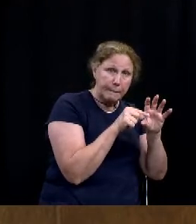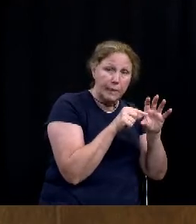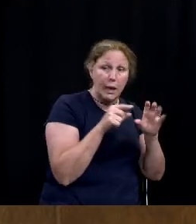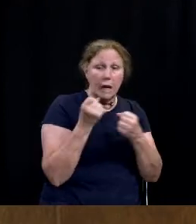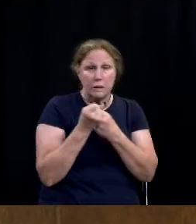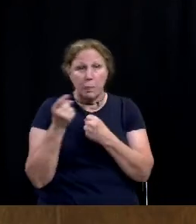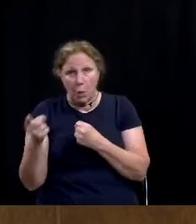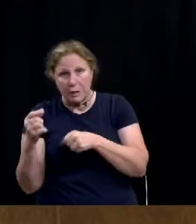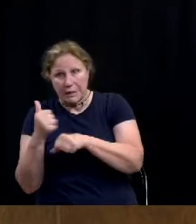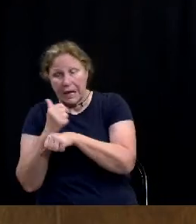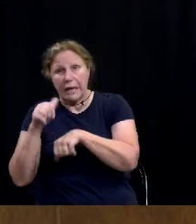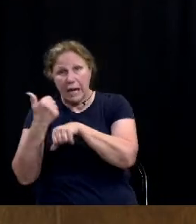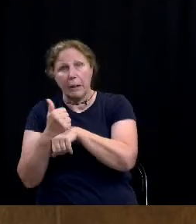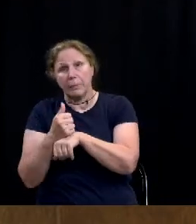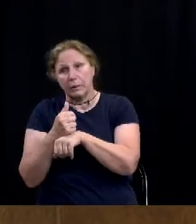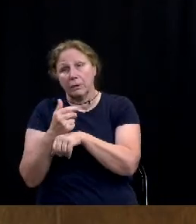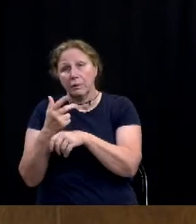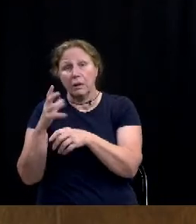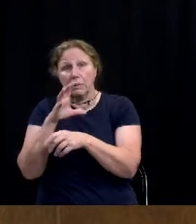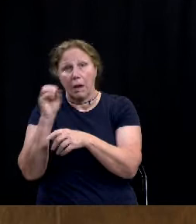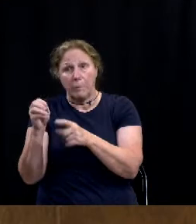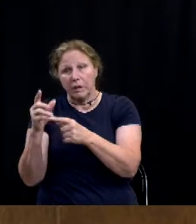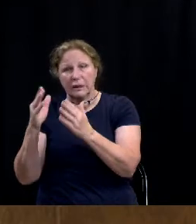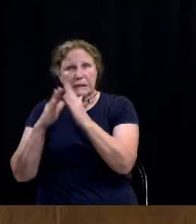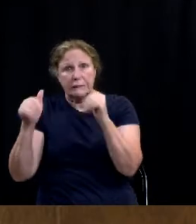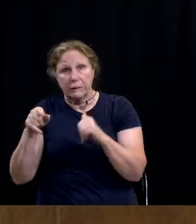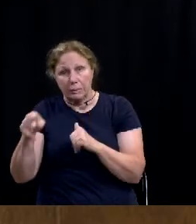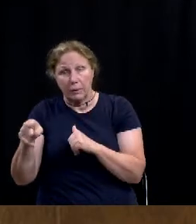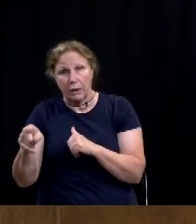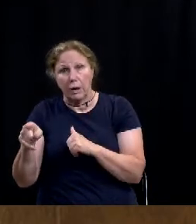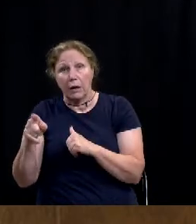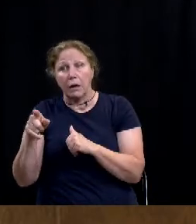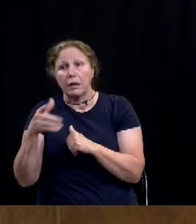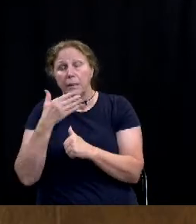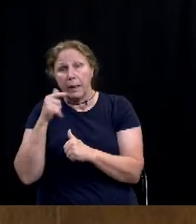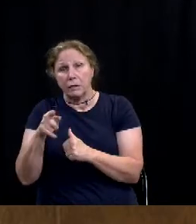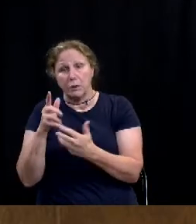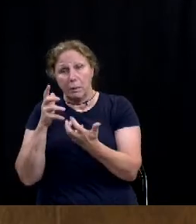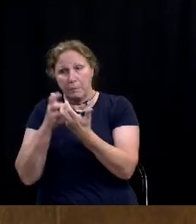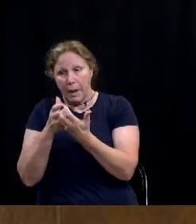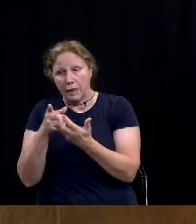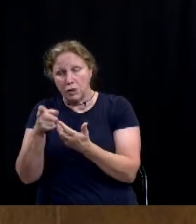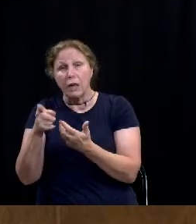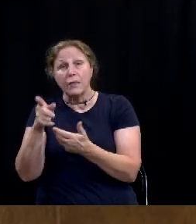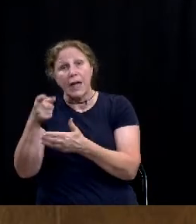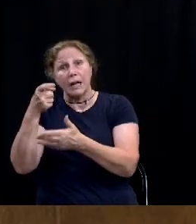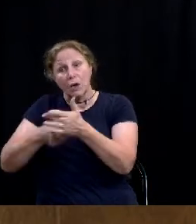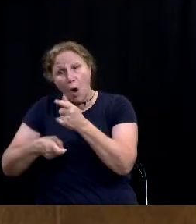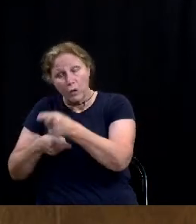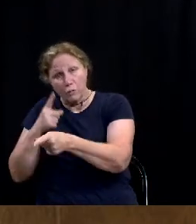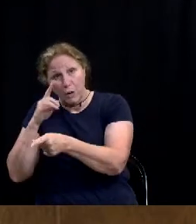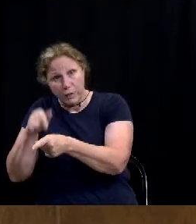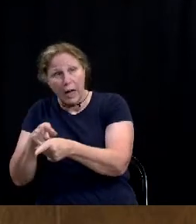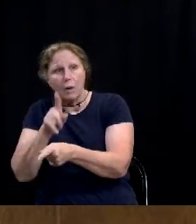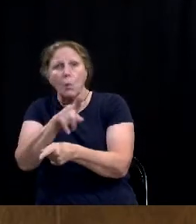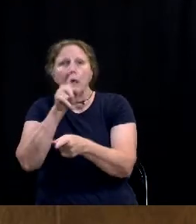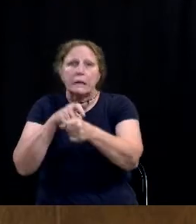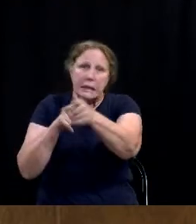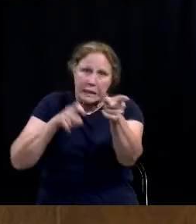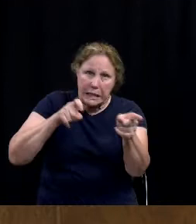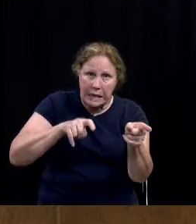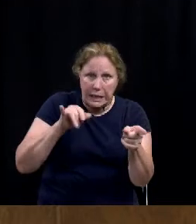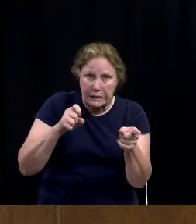public utility just basically because I think it makes more sense to match the fee structure to where the need has been created,